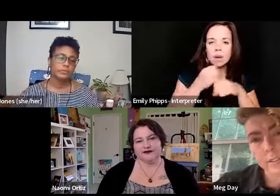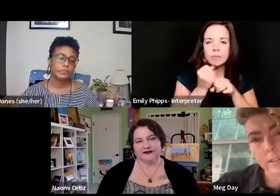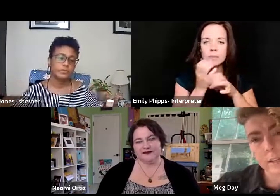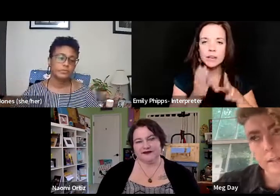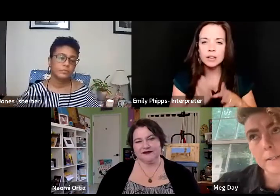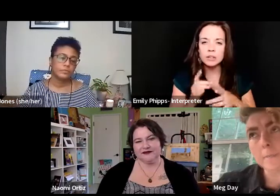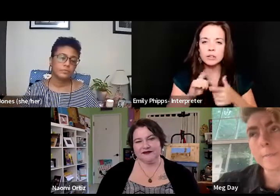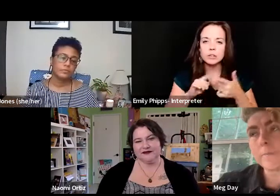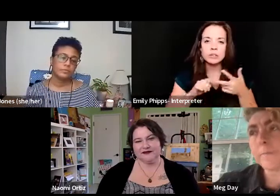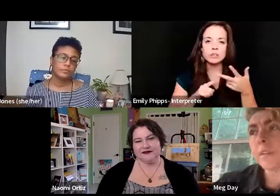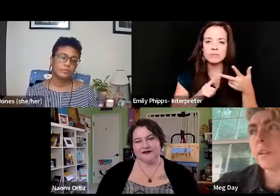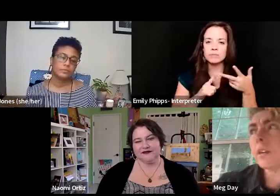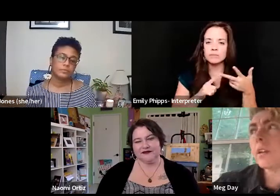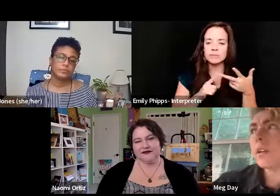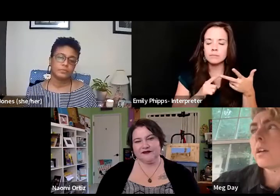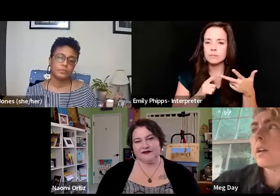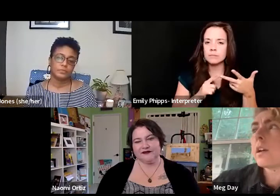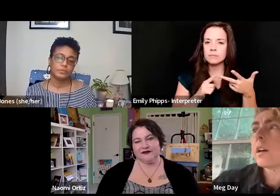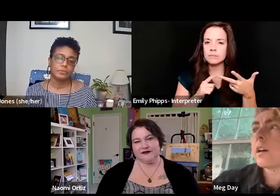as, um,